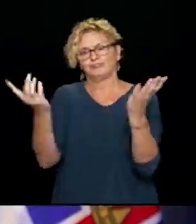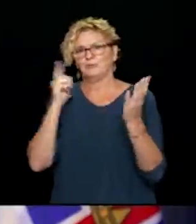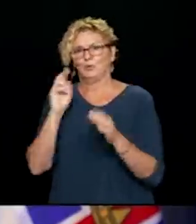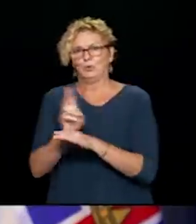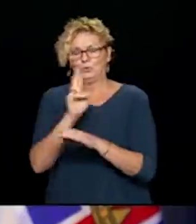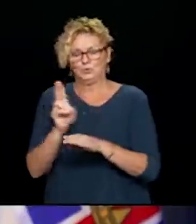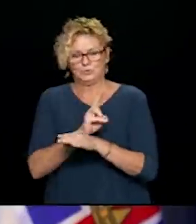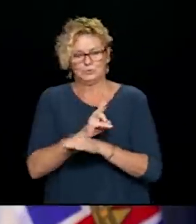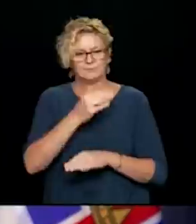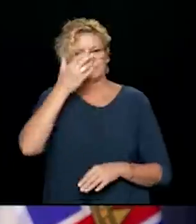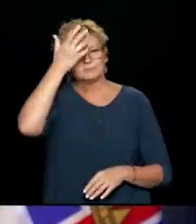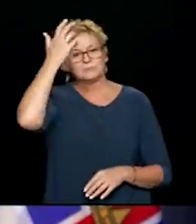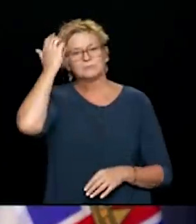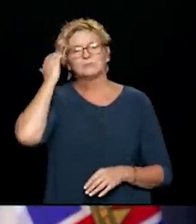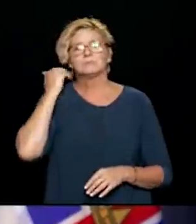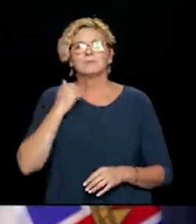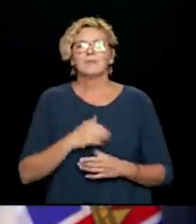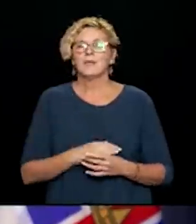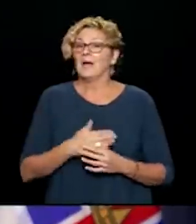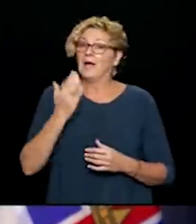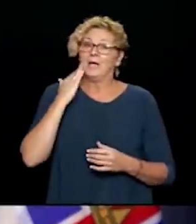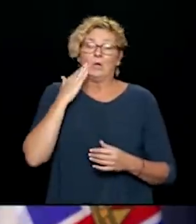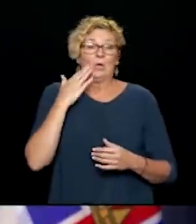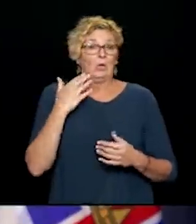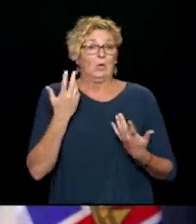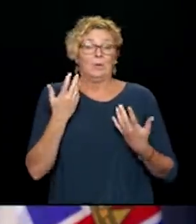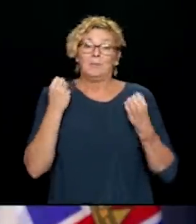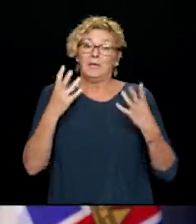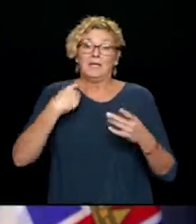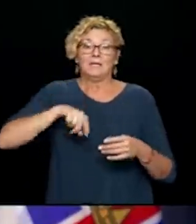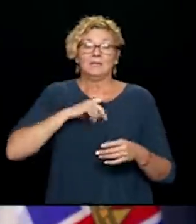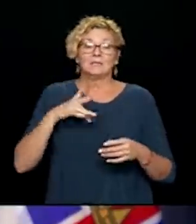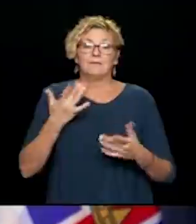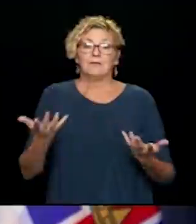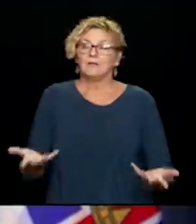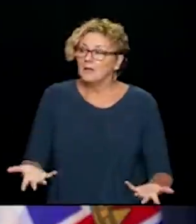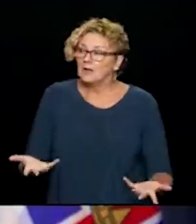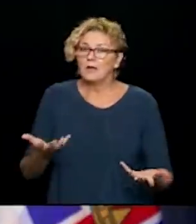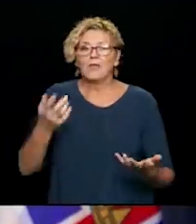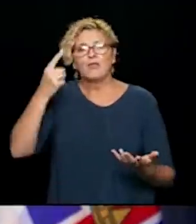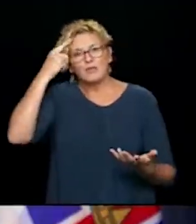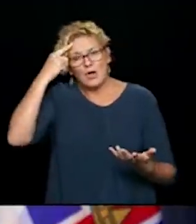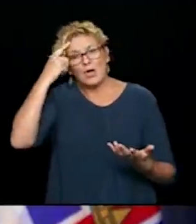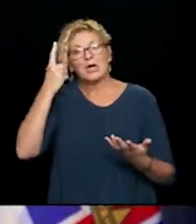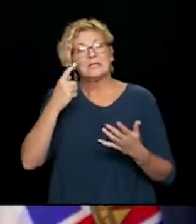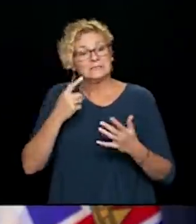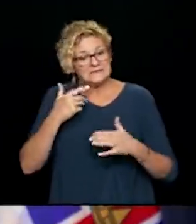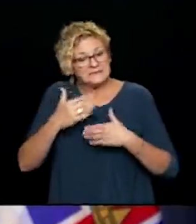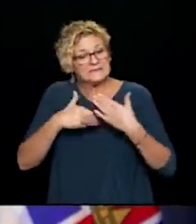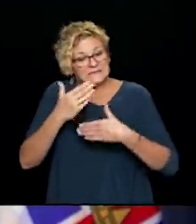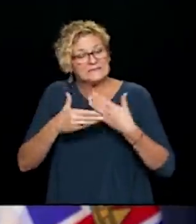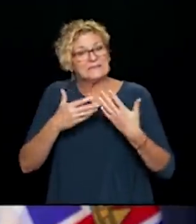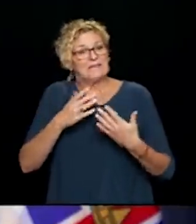the changes we have made in our lives for COVID-19 and the smoke from the US fires, many of us may have thought, can we get a break here? It was